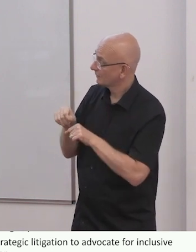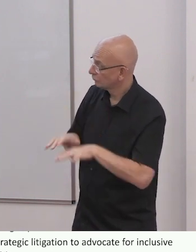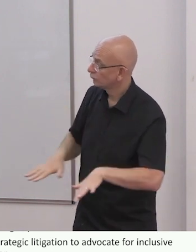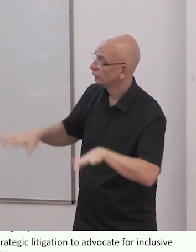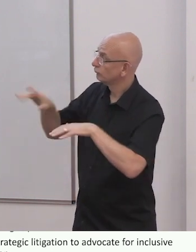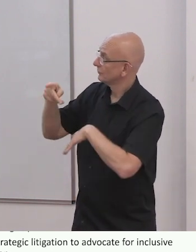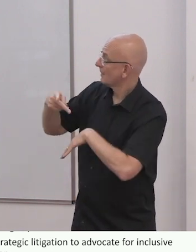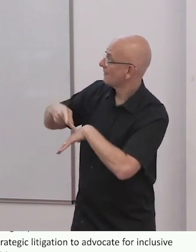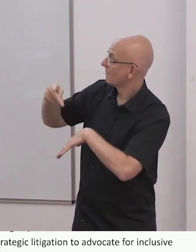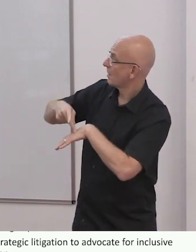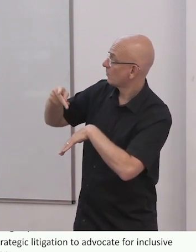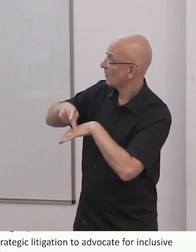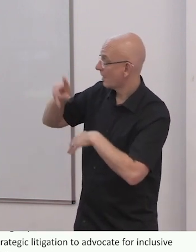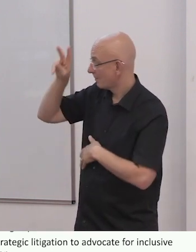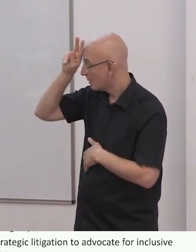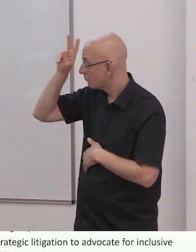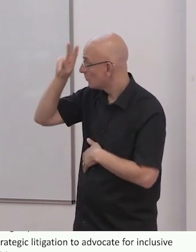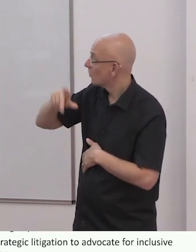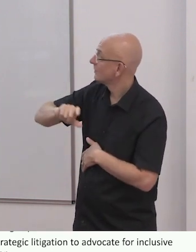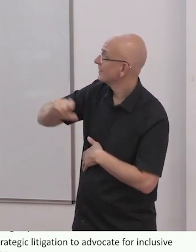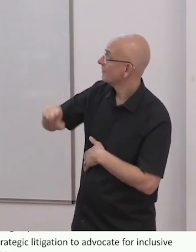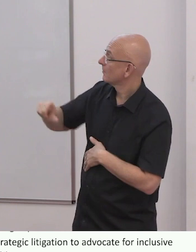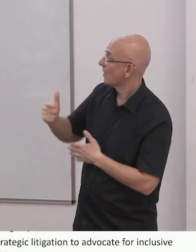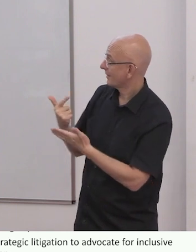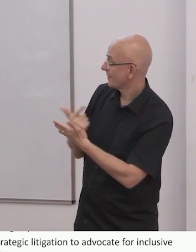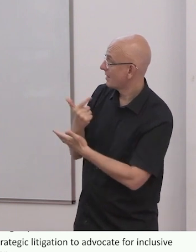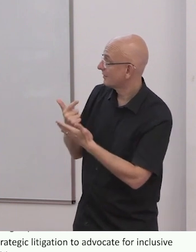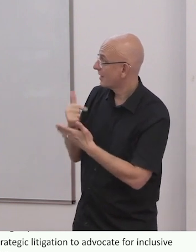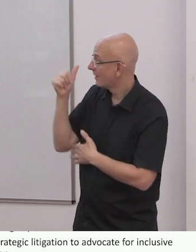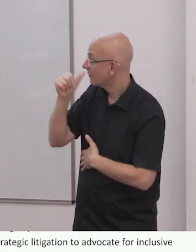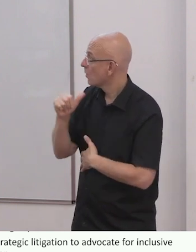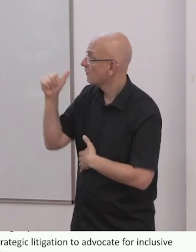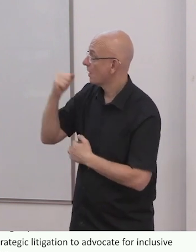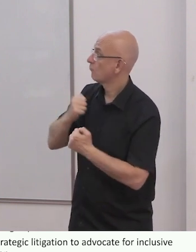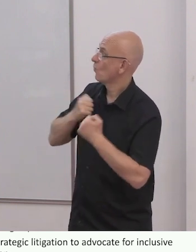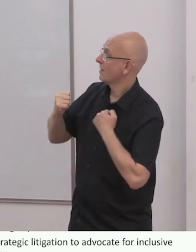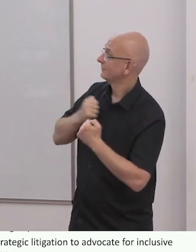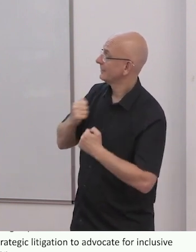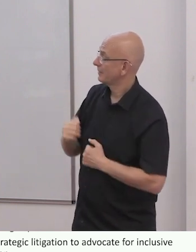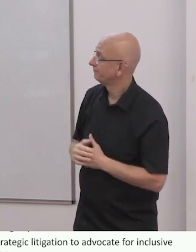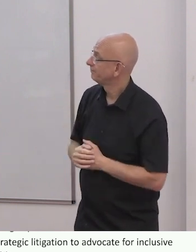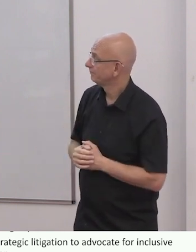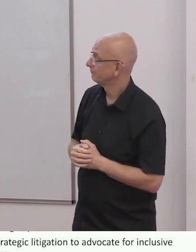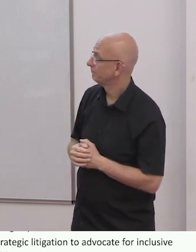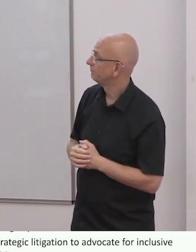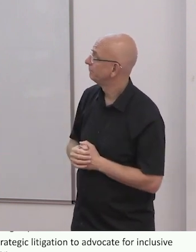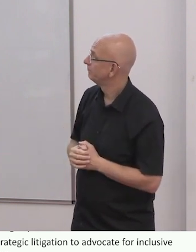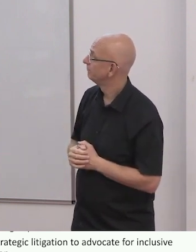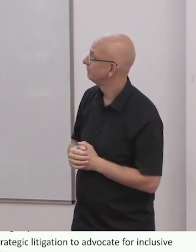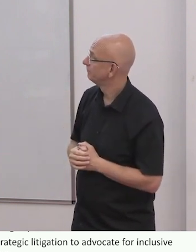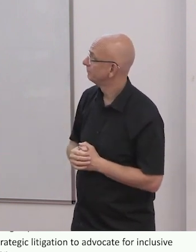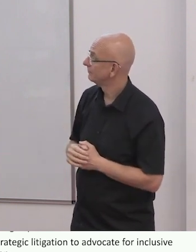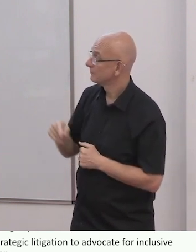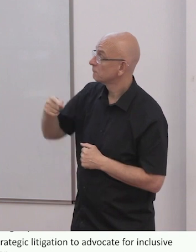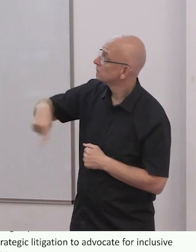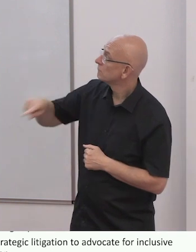these countries so far. Most of them resulted in policy change and all of them helped